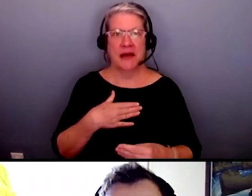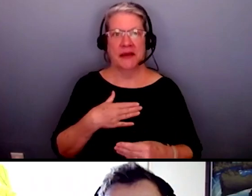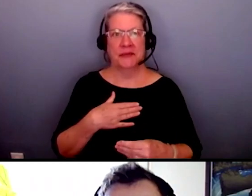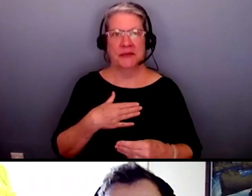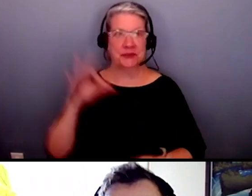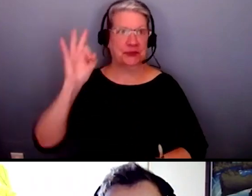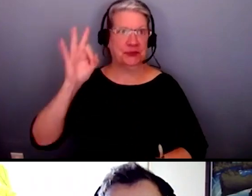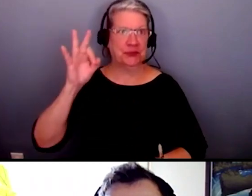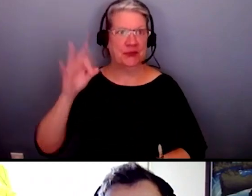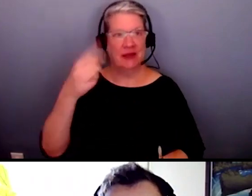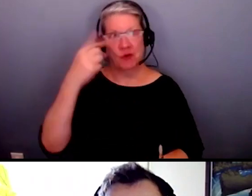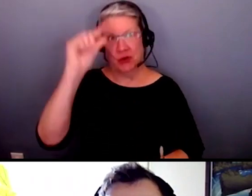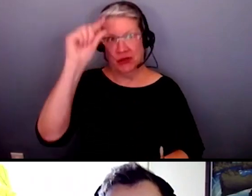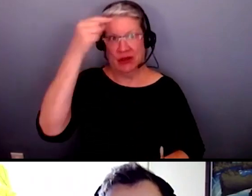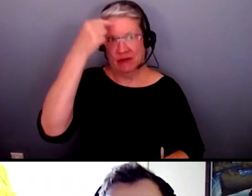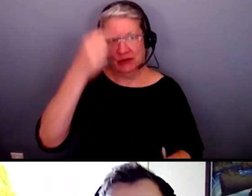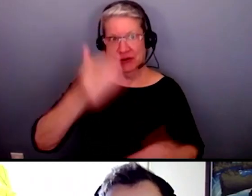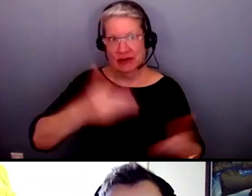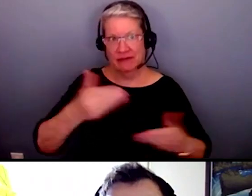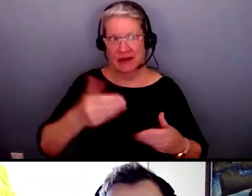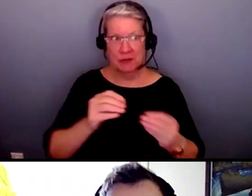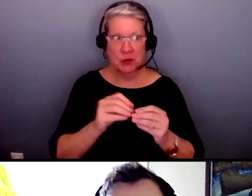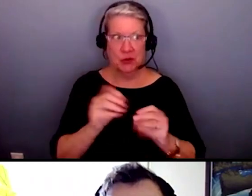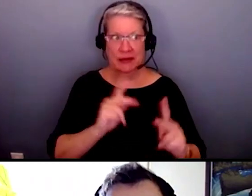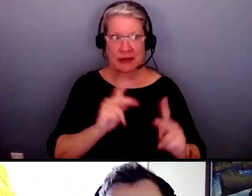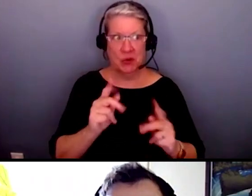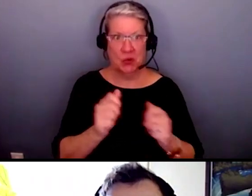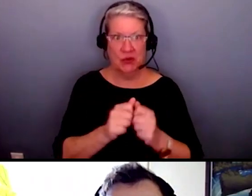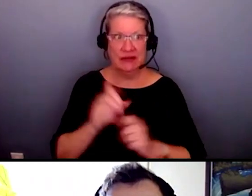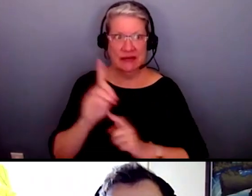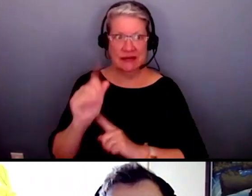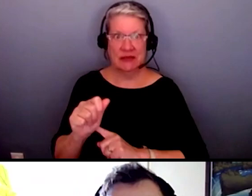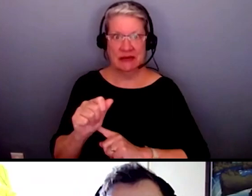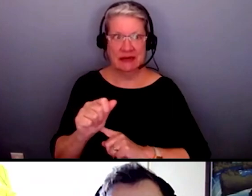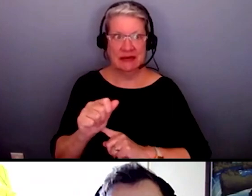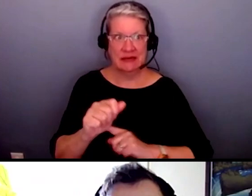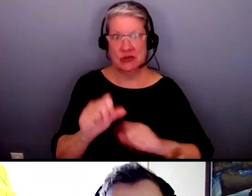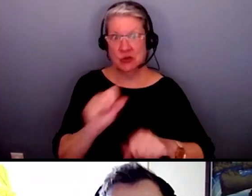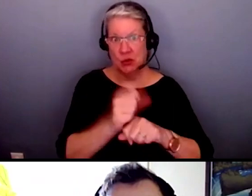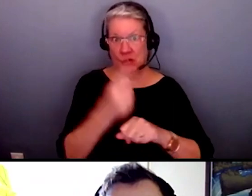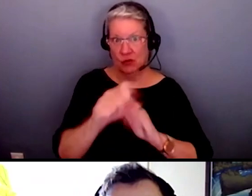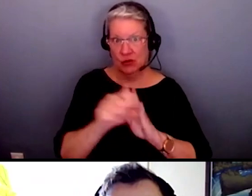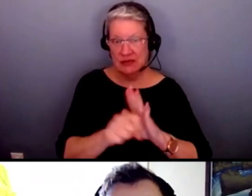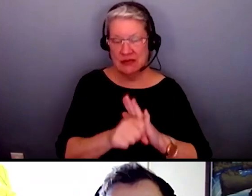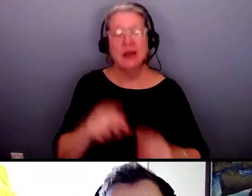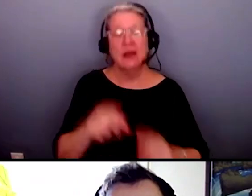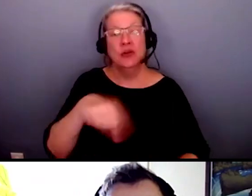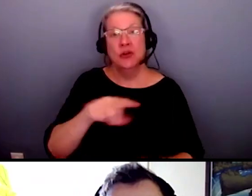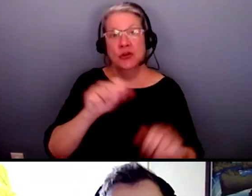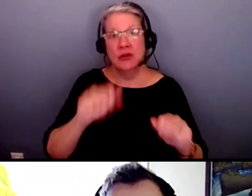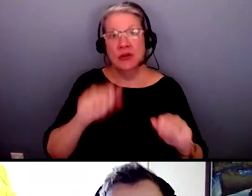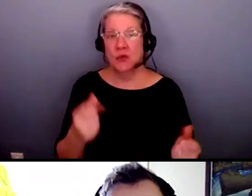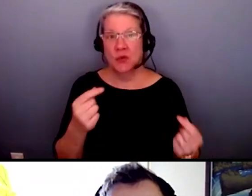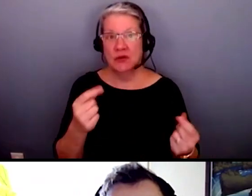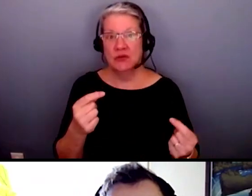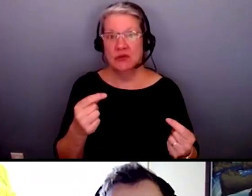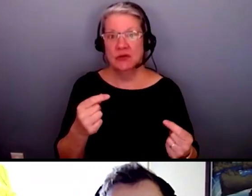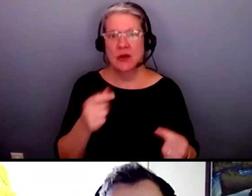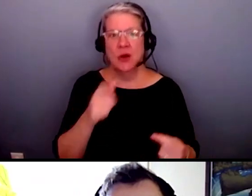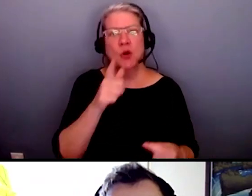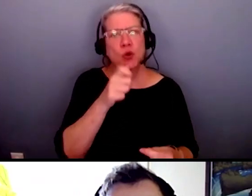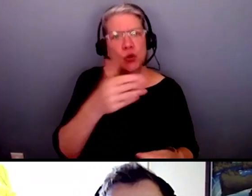governor hopeful wanting more people with disabilities hired by the state the other thing that you guys could do is really be conscious in your hiring